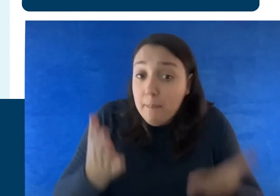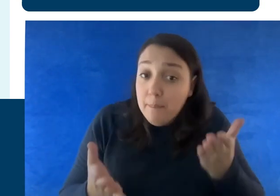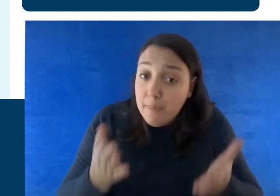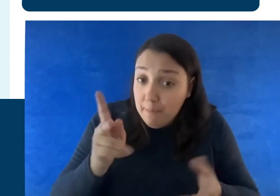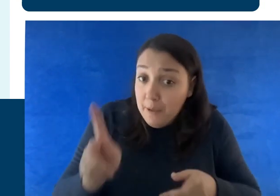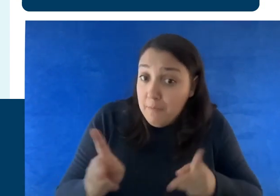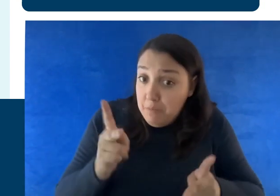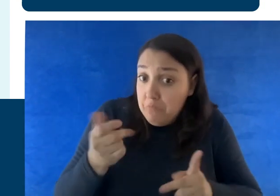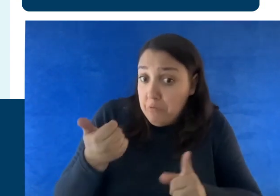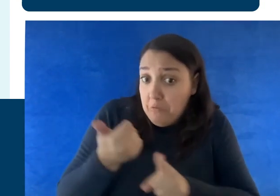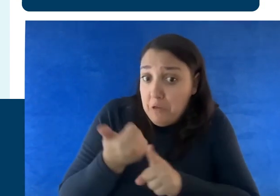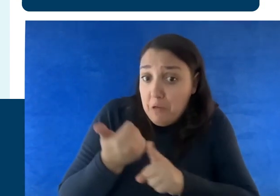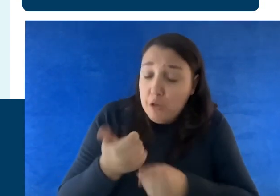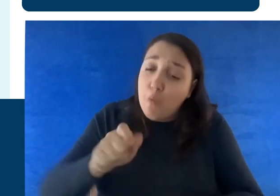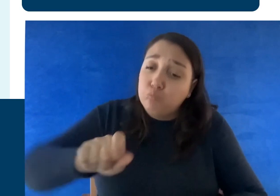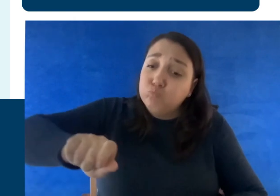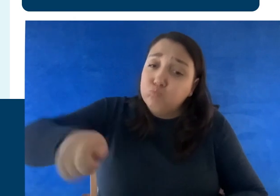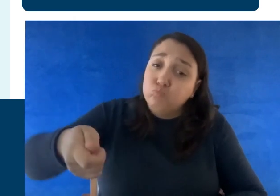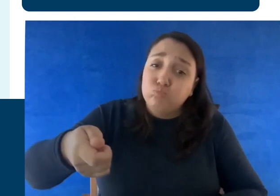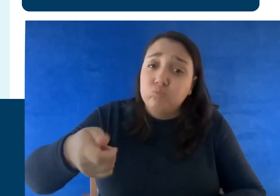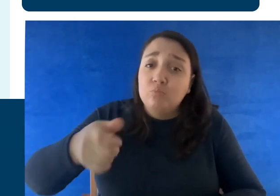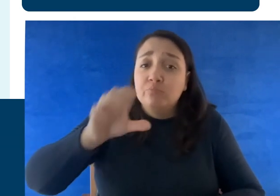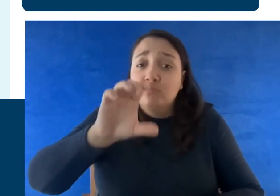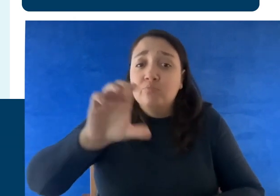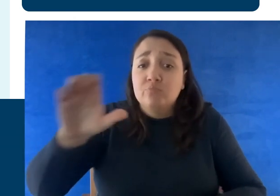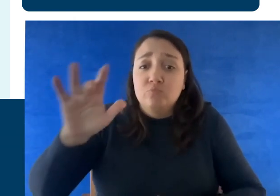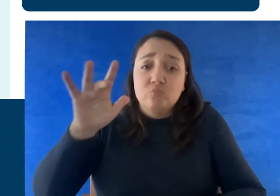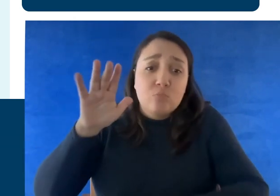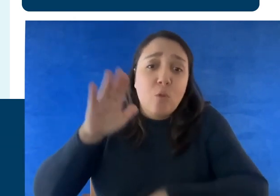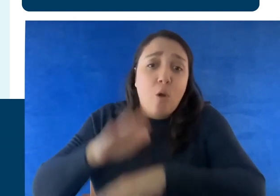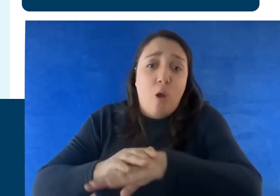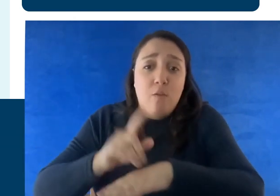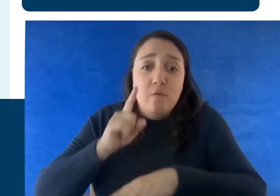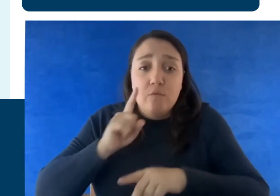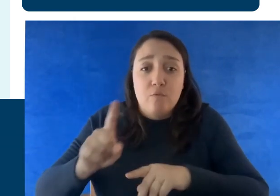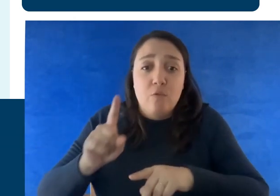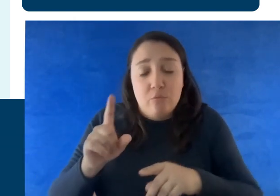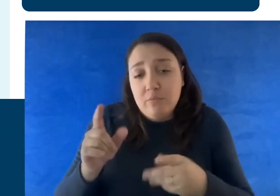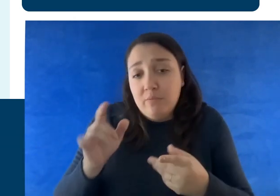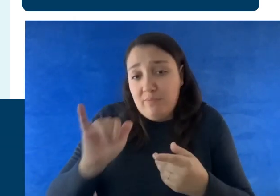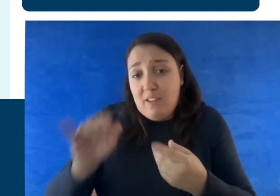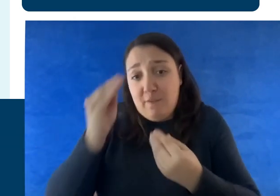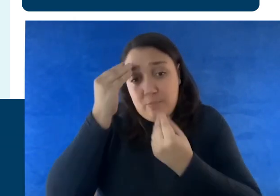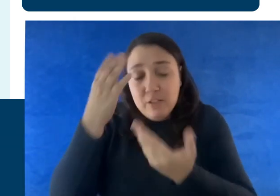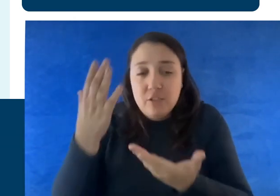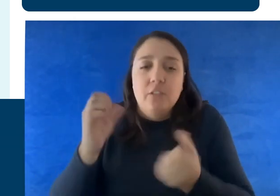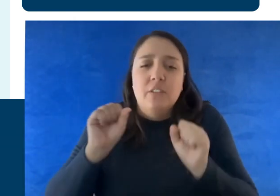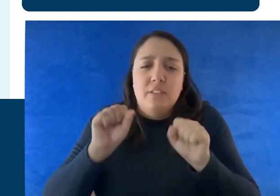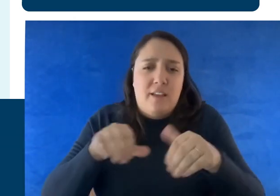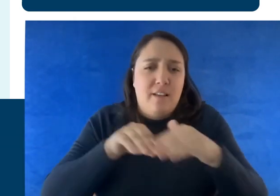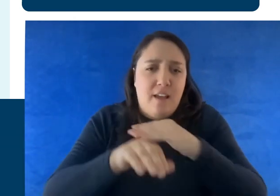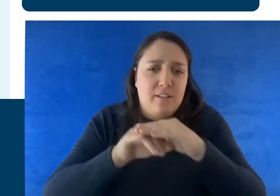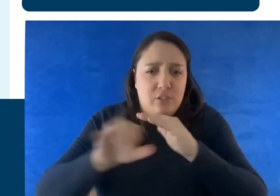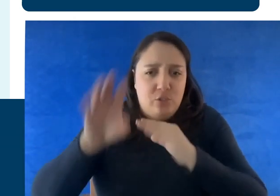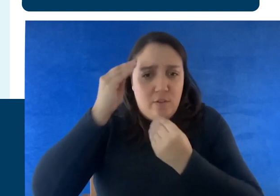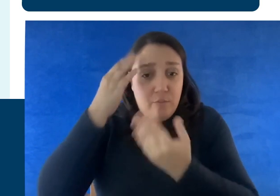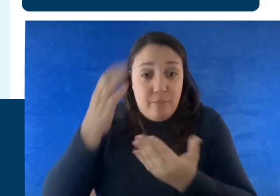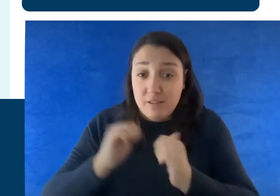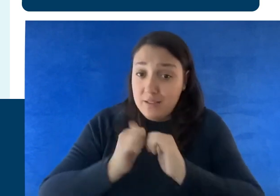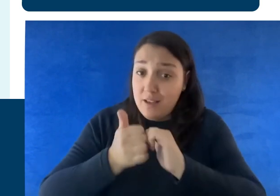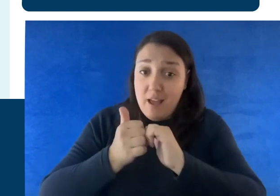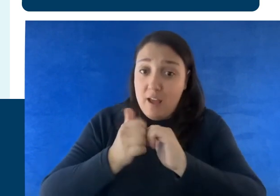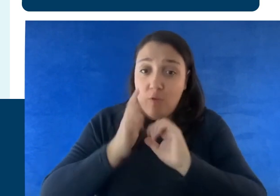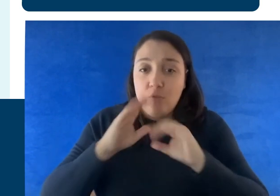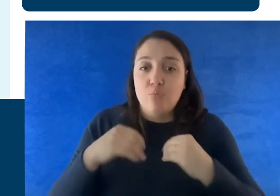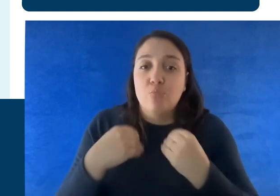this function on during online meetings. It provides access to your information. This can be done by providing captions